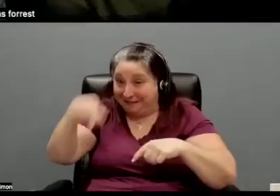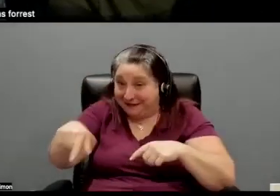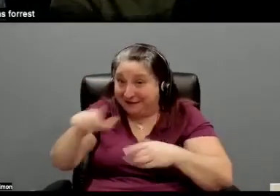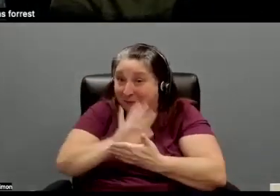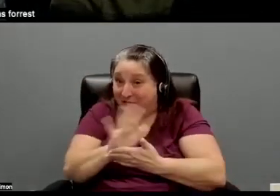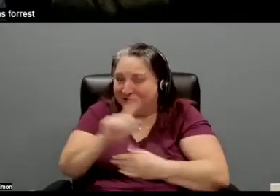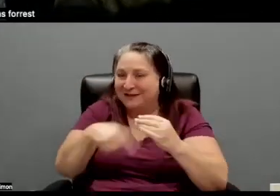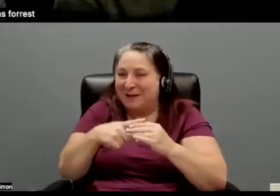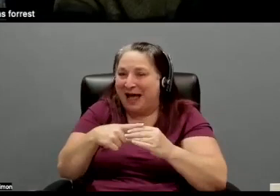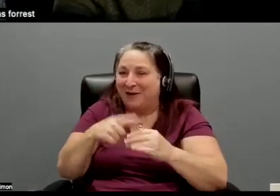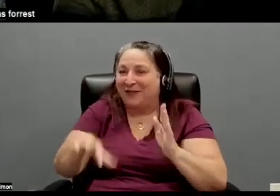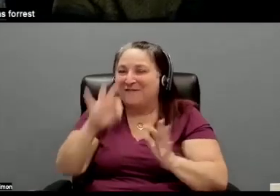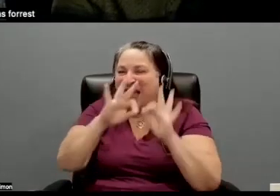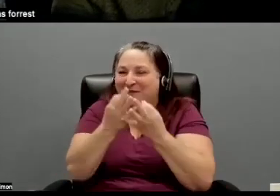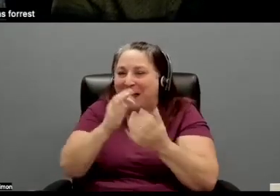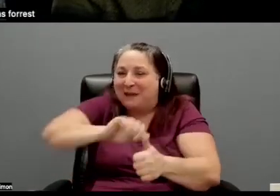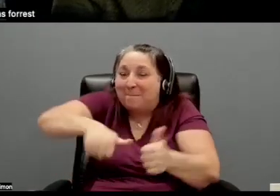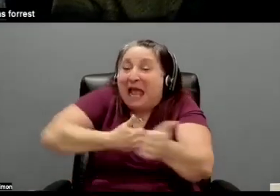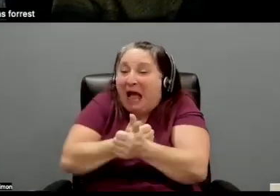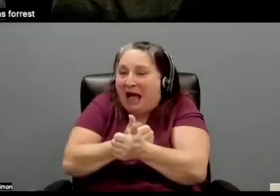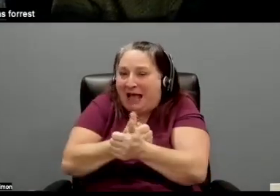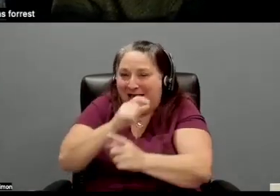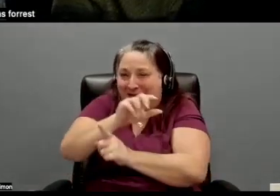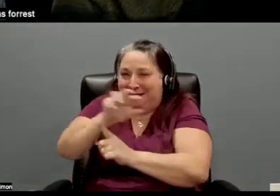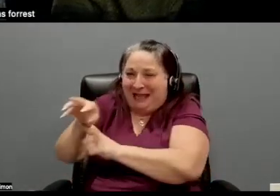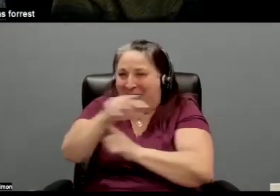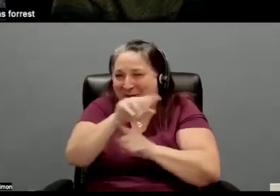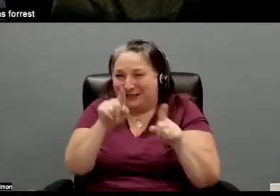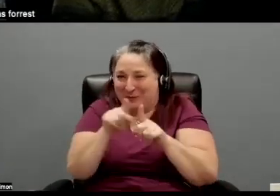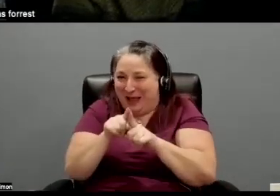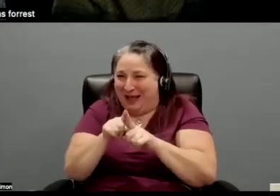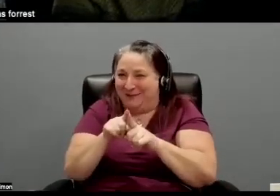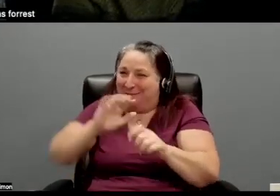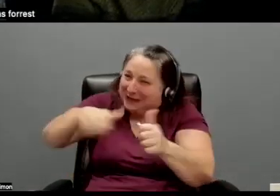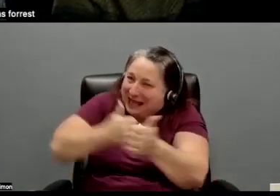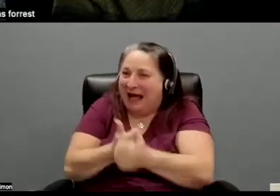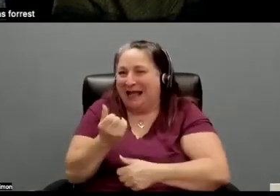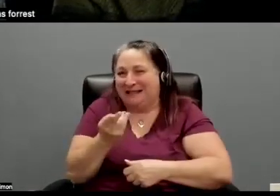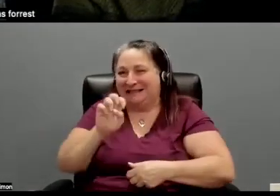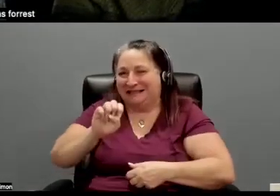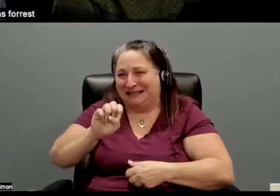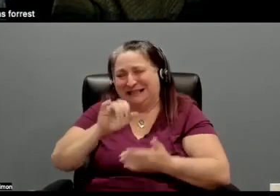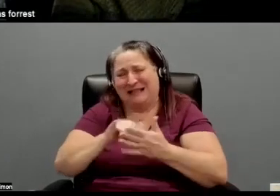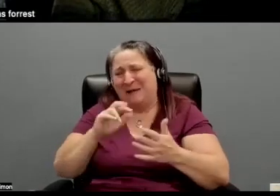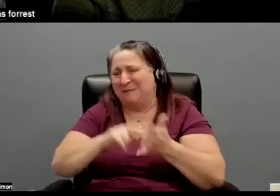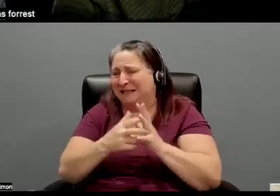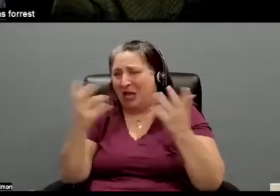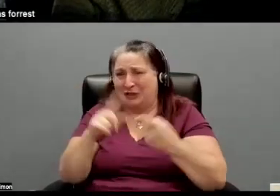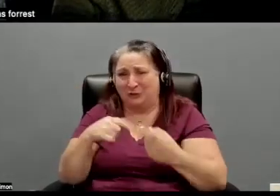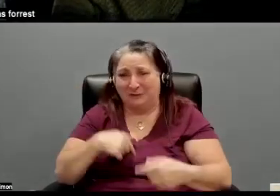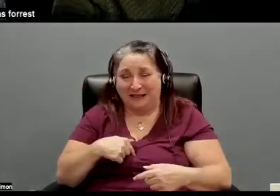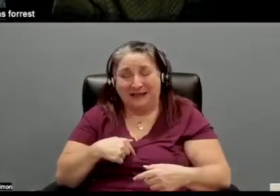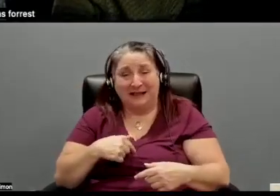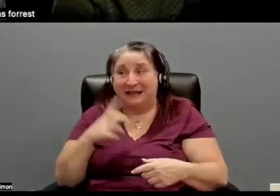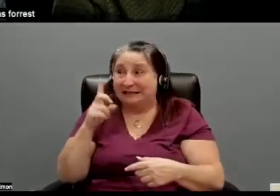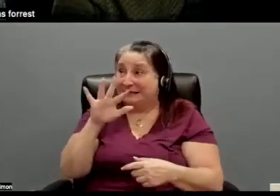behind the camera as well. And that's meant a lot to me. Oh gosh. Yeah. Oh, that's amazing. Well, and the connection that